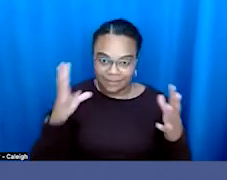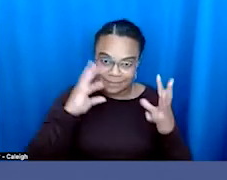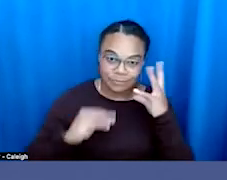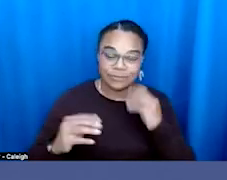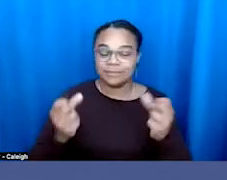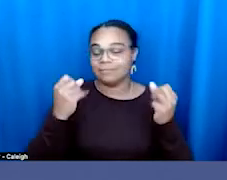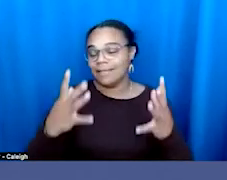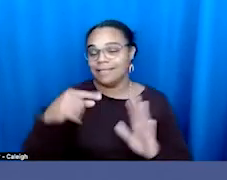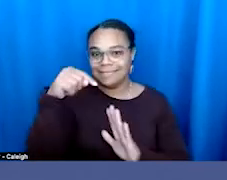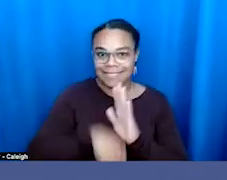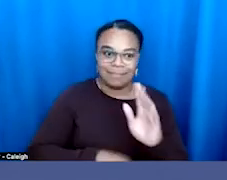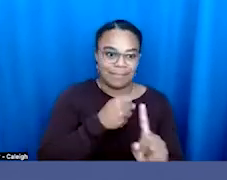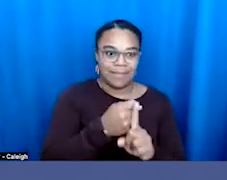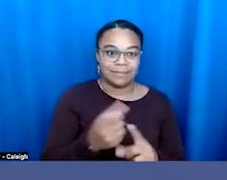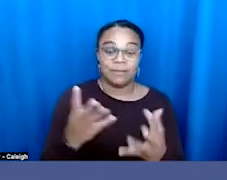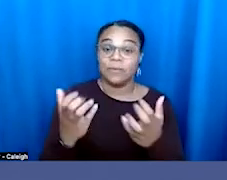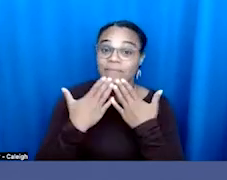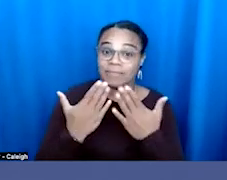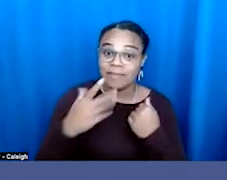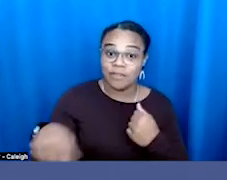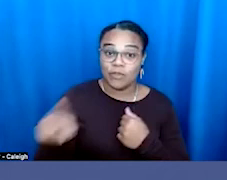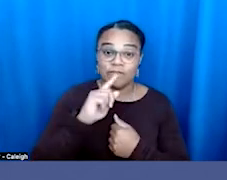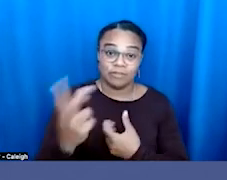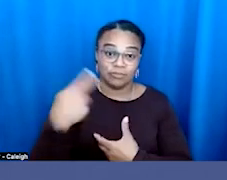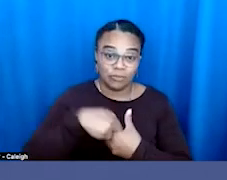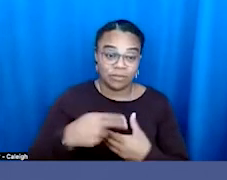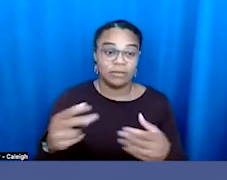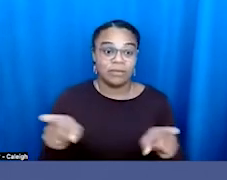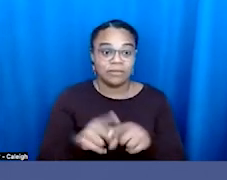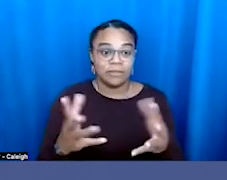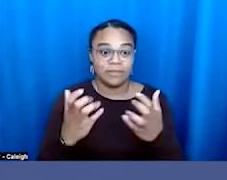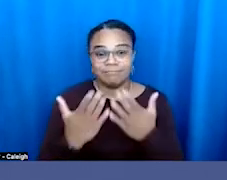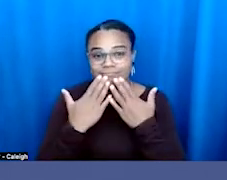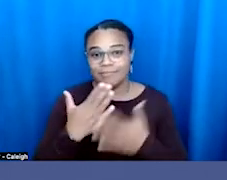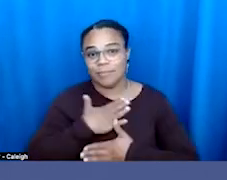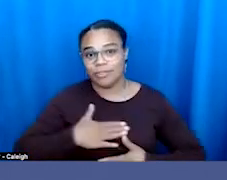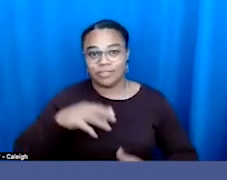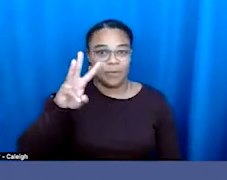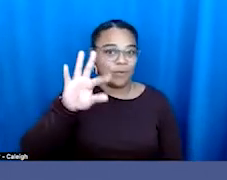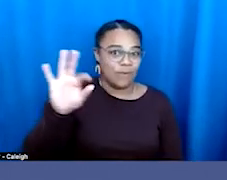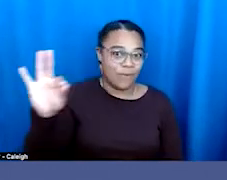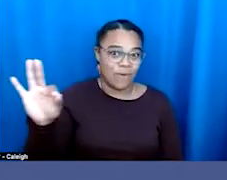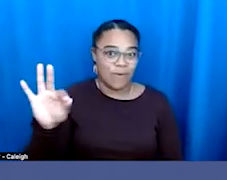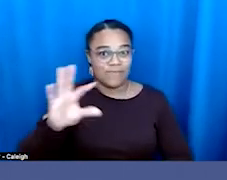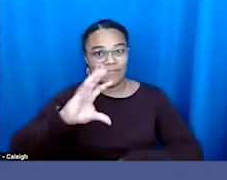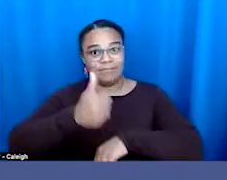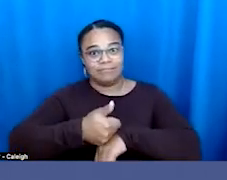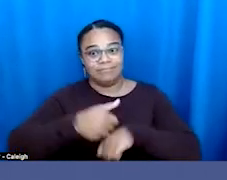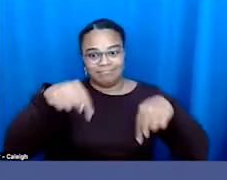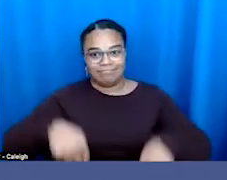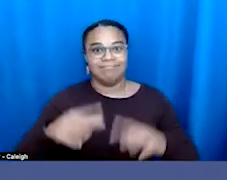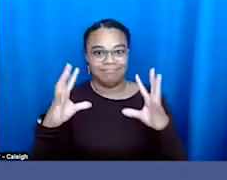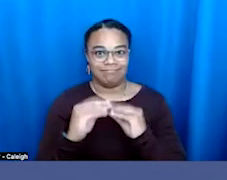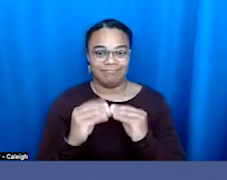deep ways. I want to thank you all for coming out, and I also want to appreciate Woodhull for pulling this together. Wishing you